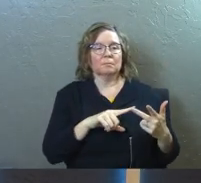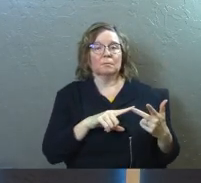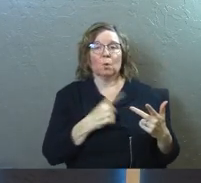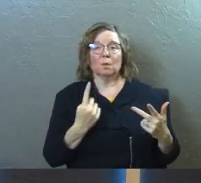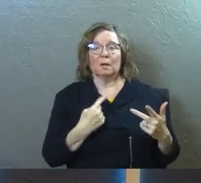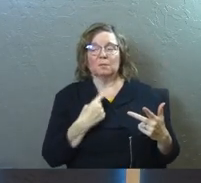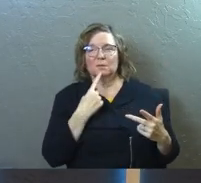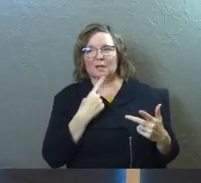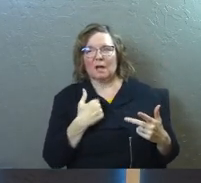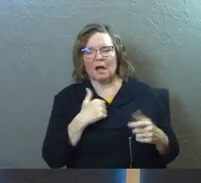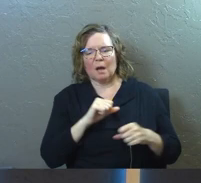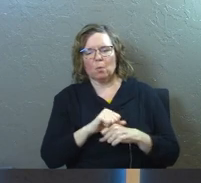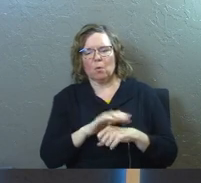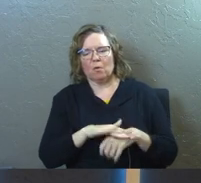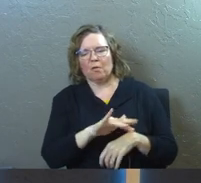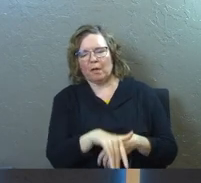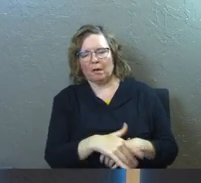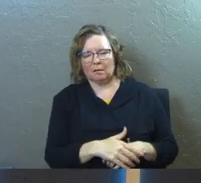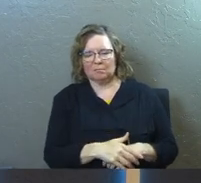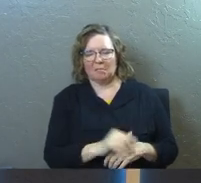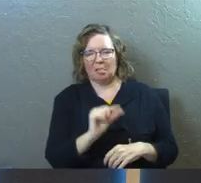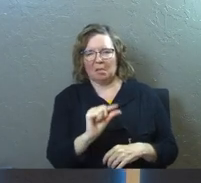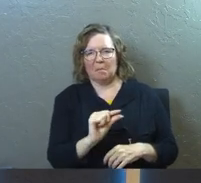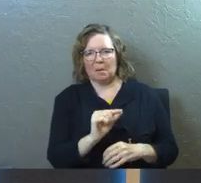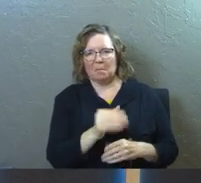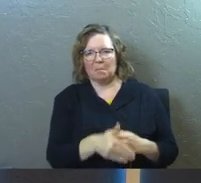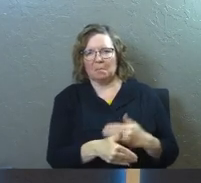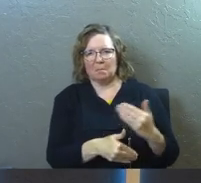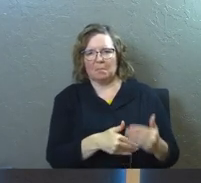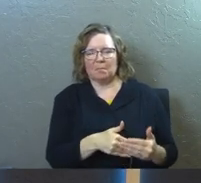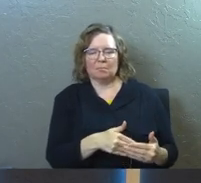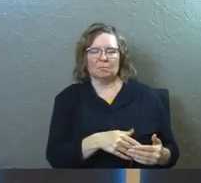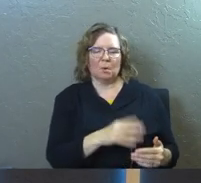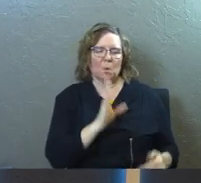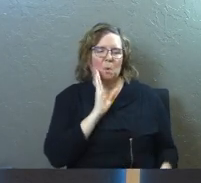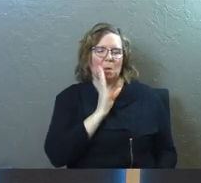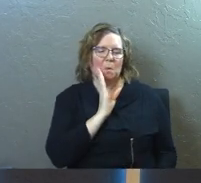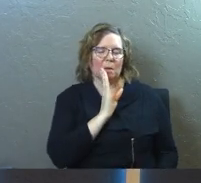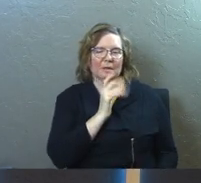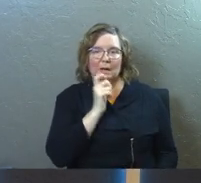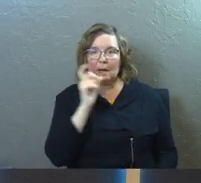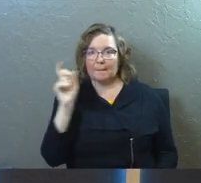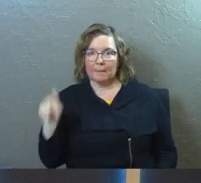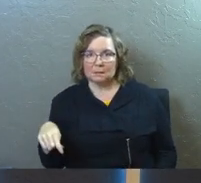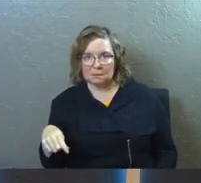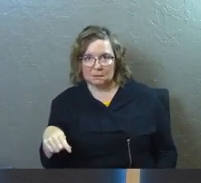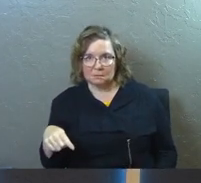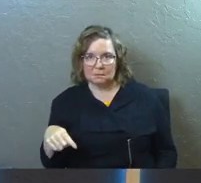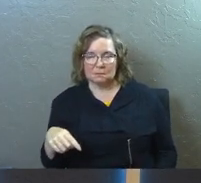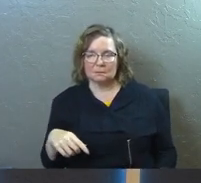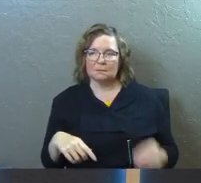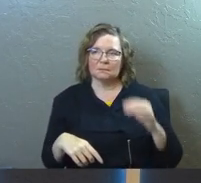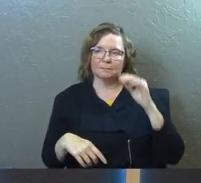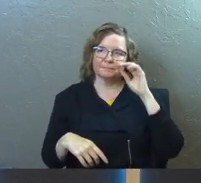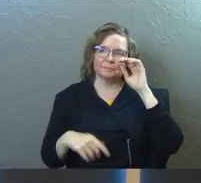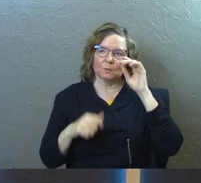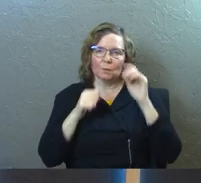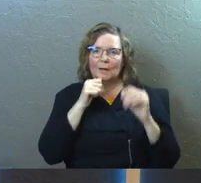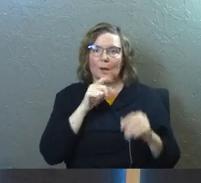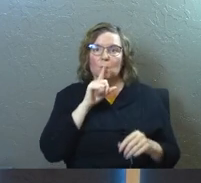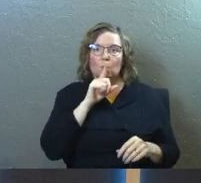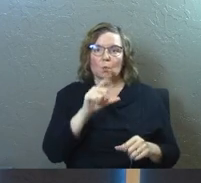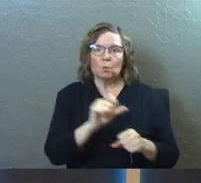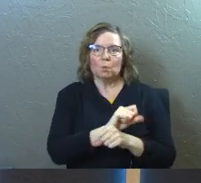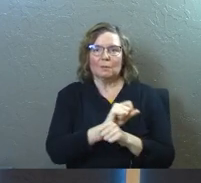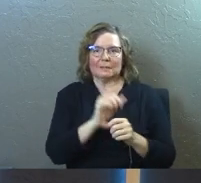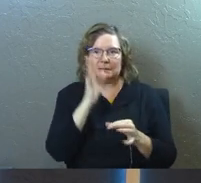that one of you says, well, I'm kind of working on it. And again, we're in an ought-to space. We're not in a must stage. And so we're not making the